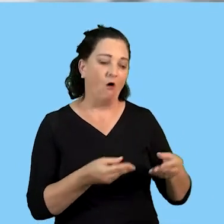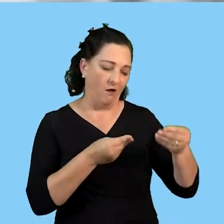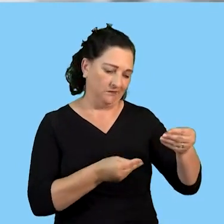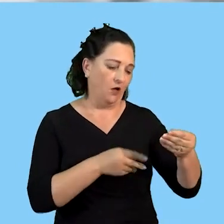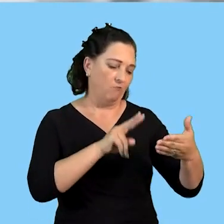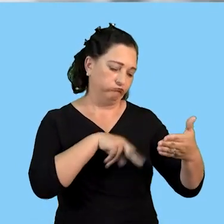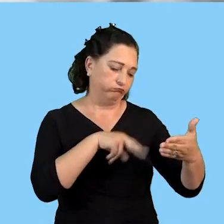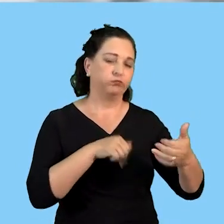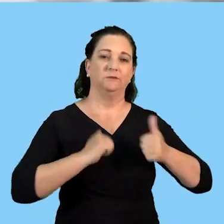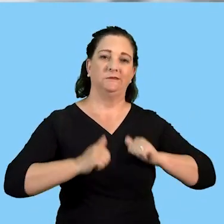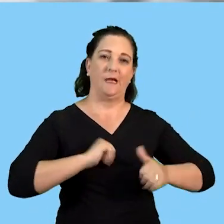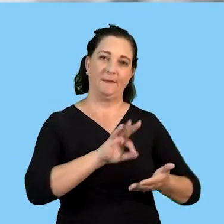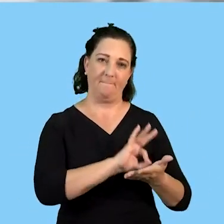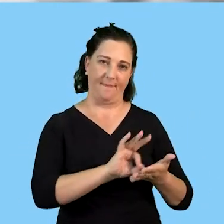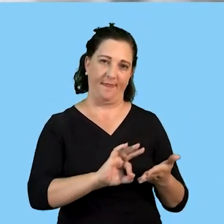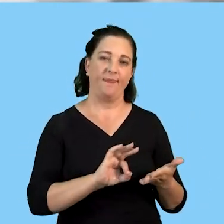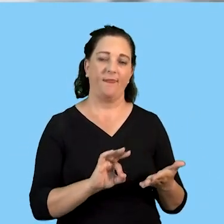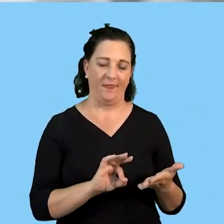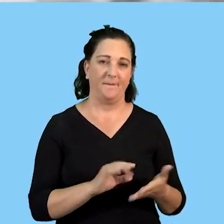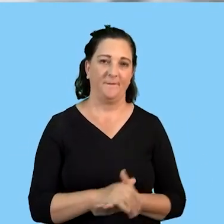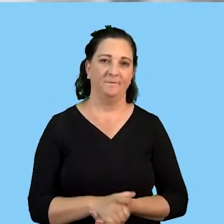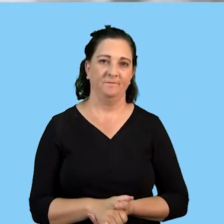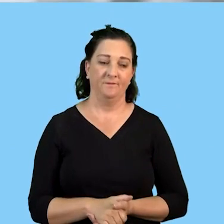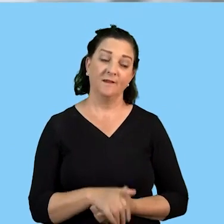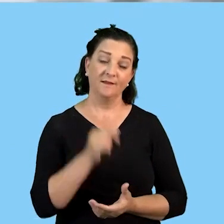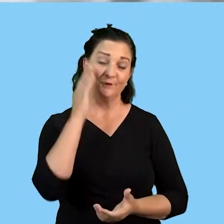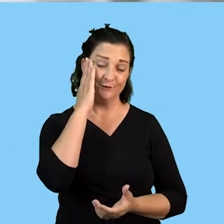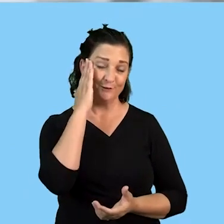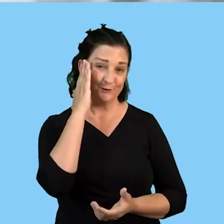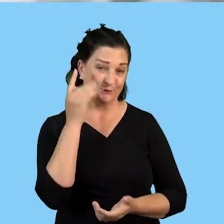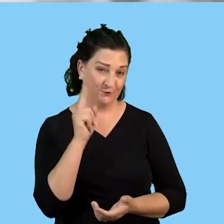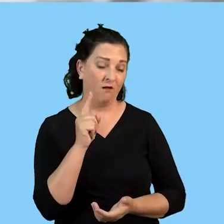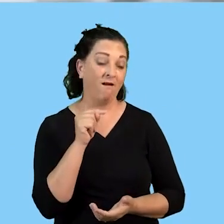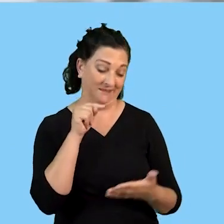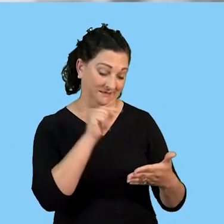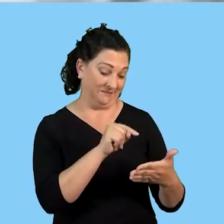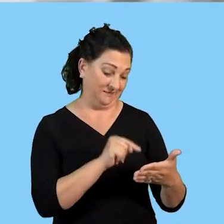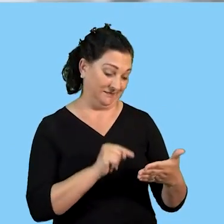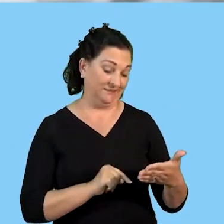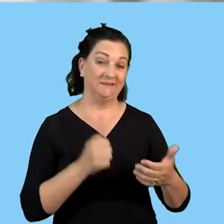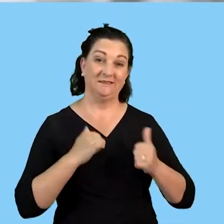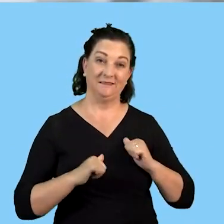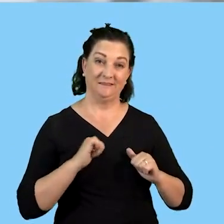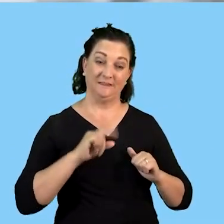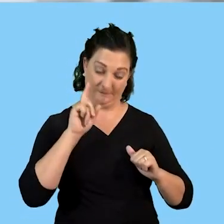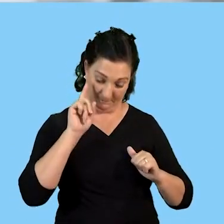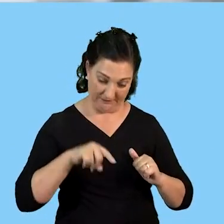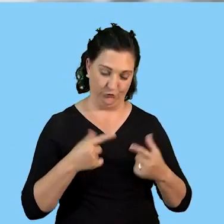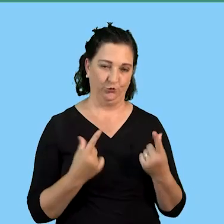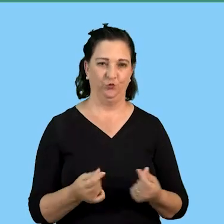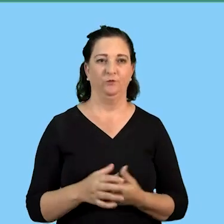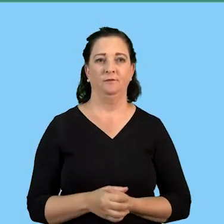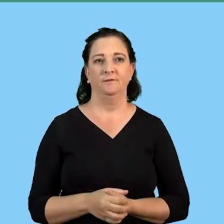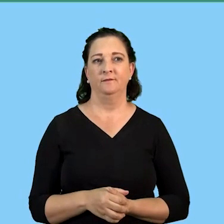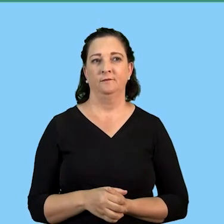they are able to focus on the activities that they have to do because they know very well that these activities has to be executed